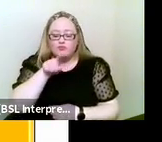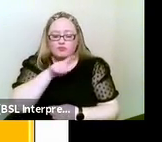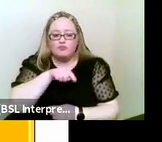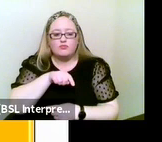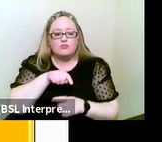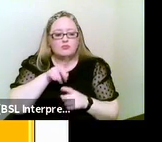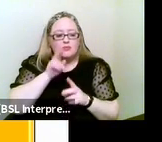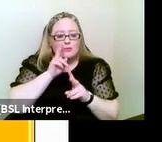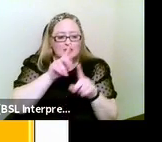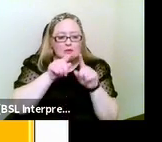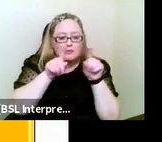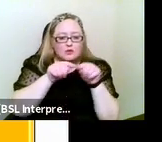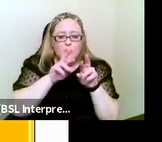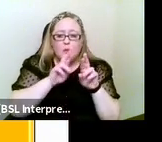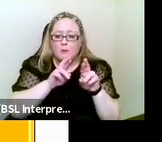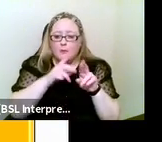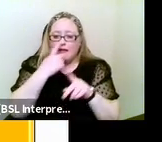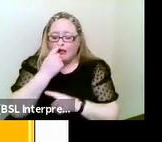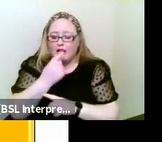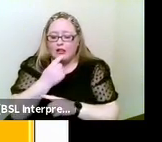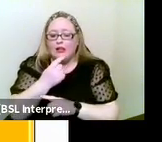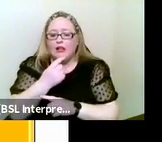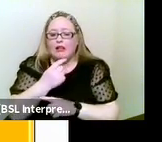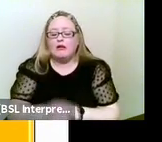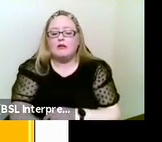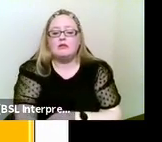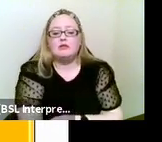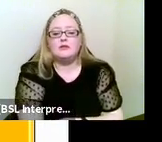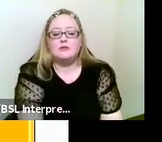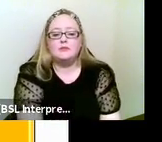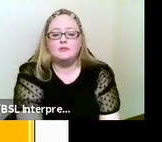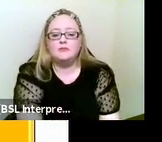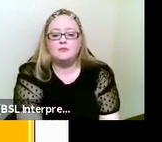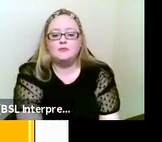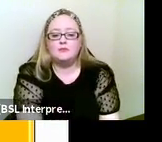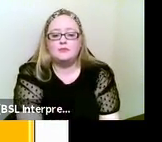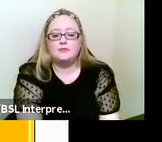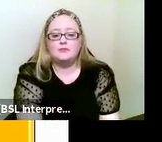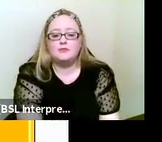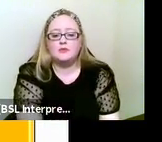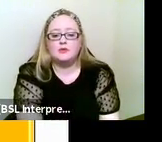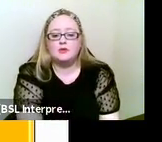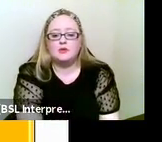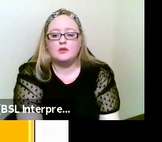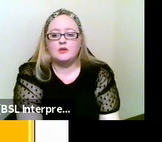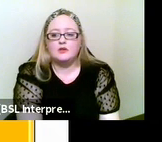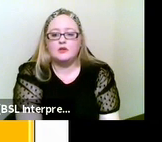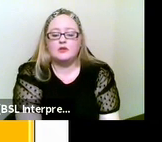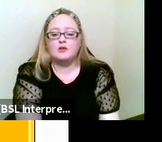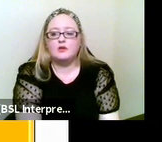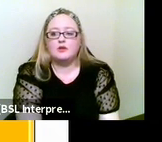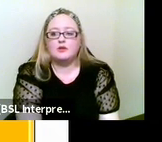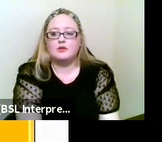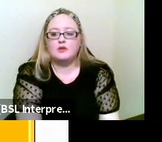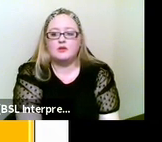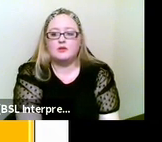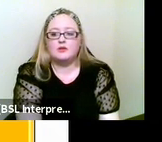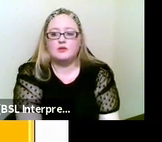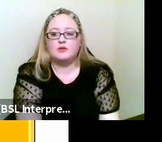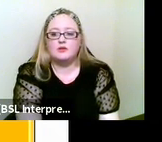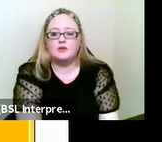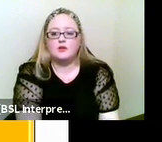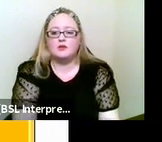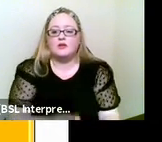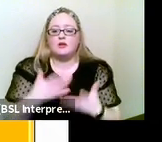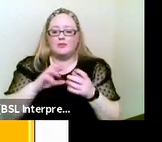hopefully in the picture there. And this system originated in Finland. It was created by Dr. Rita Lattinen